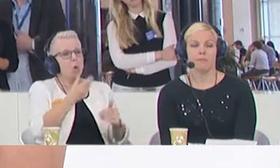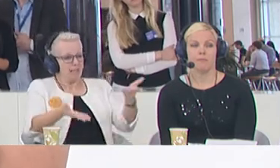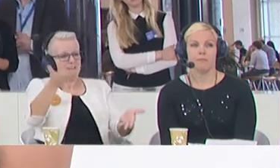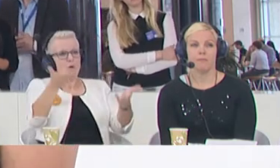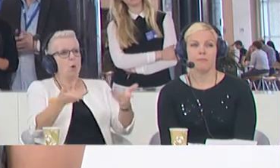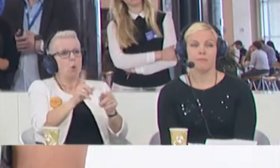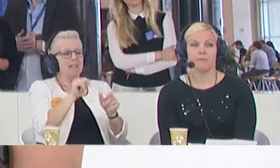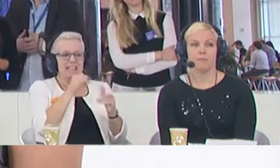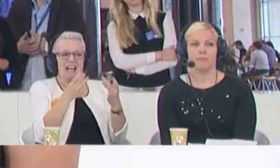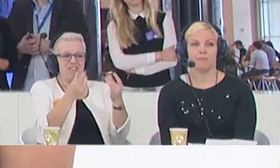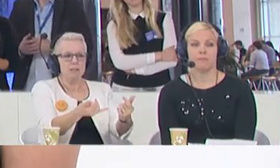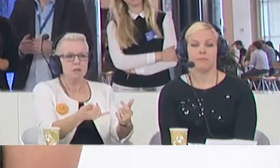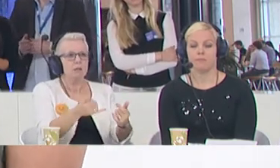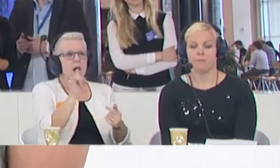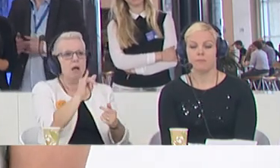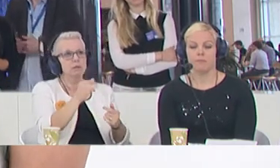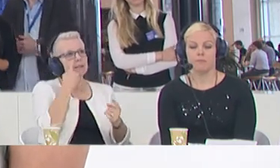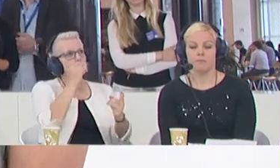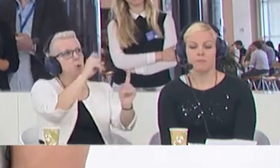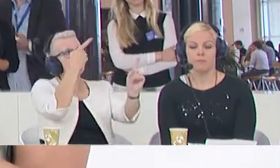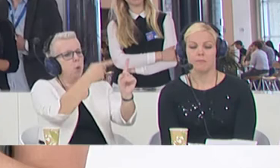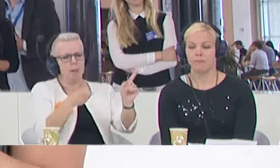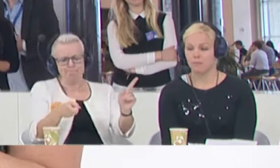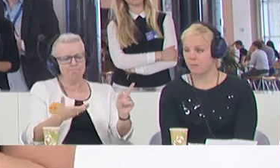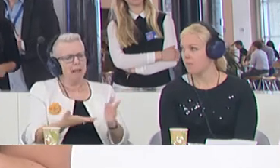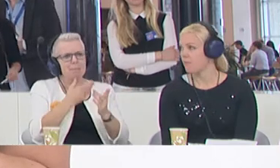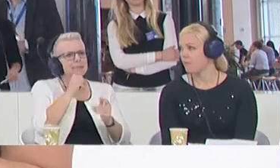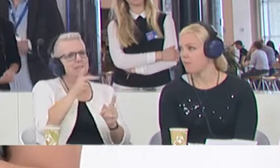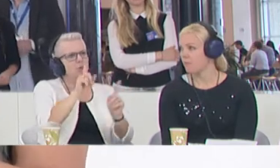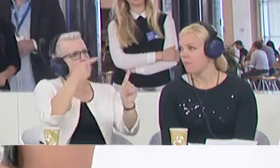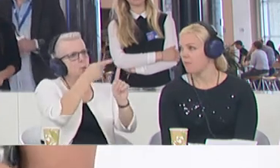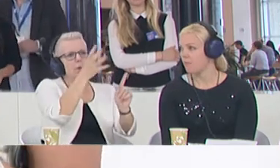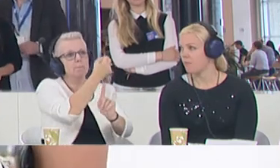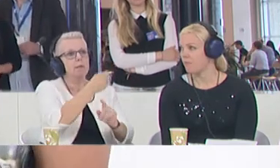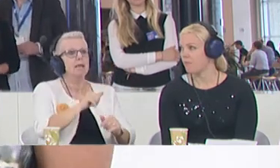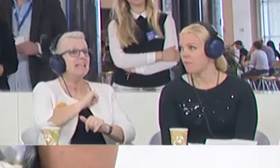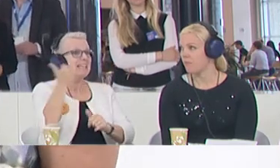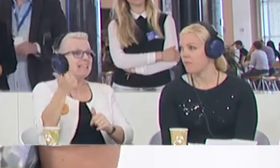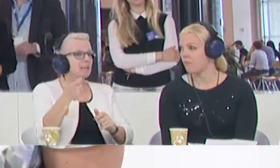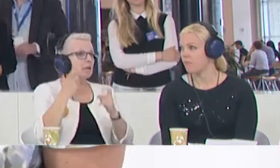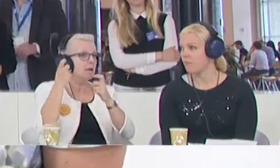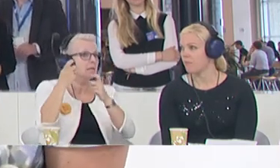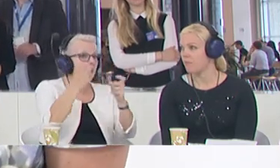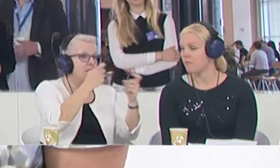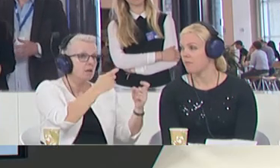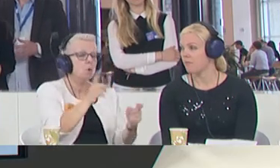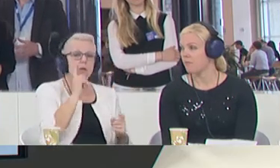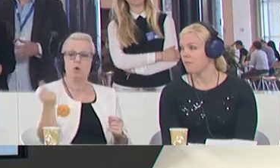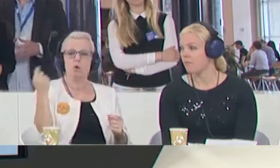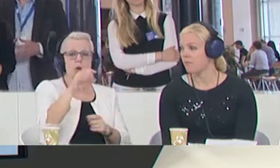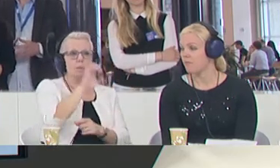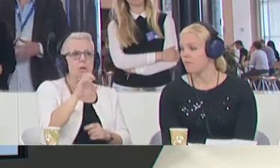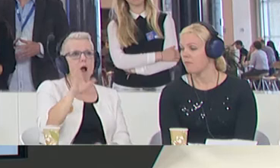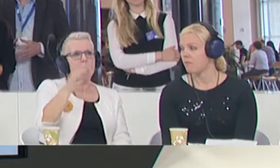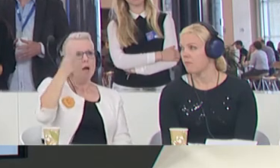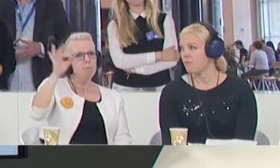efficient with what we try to achieve. And basically creating that every traveler that is coming to Europe is already a